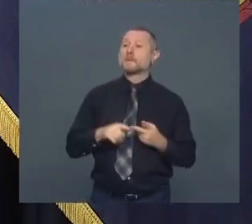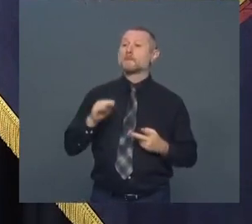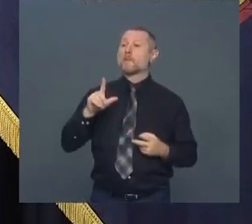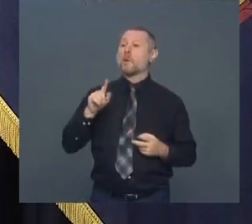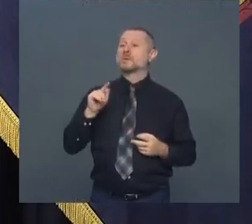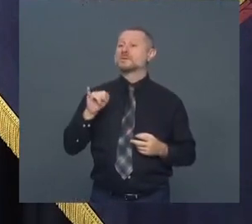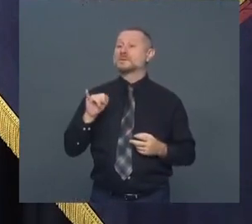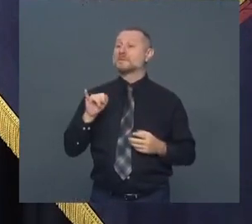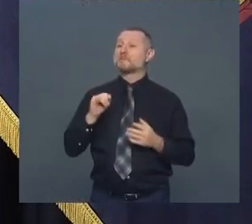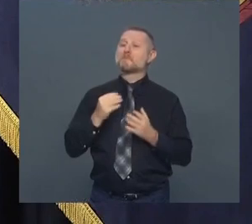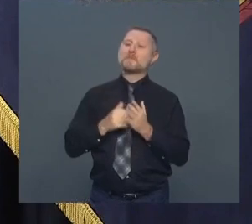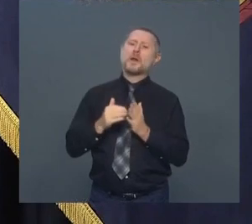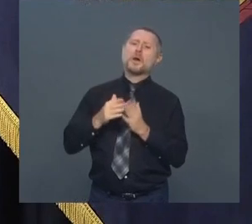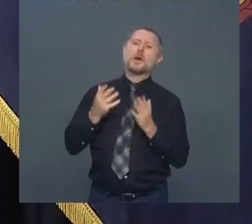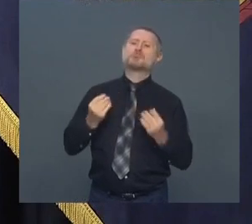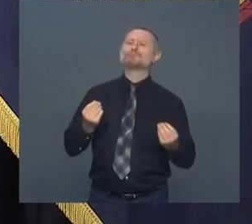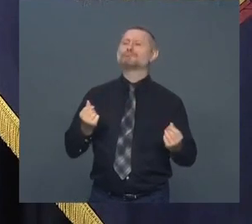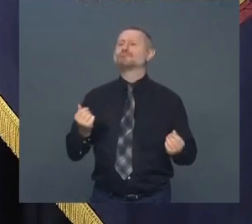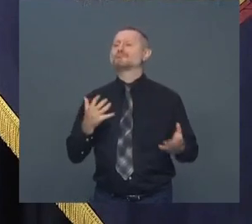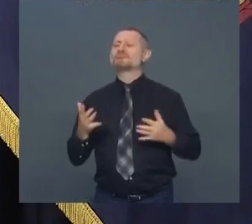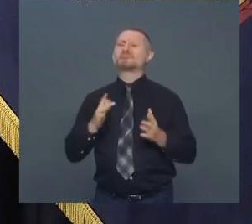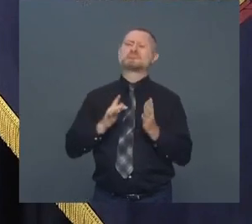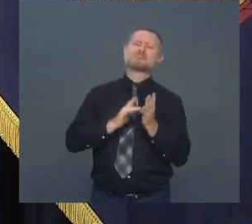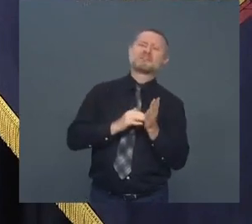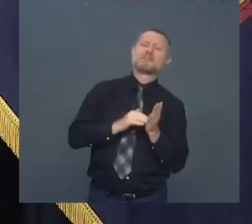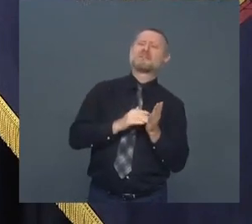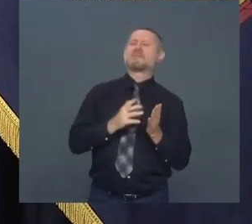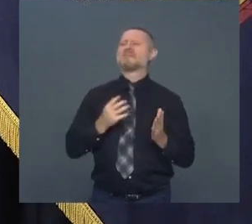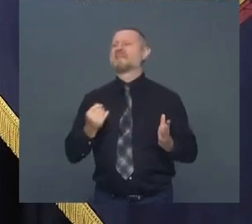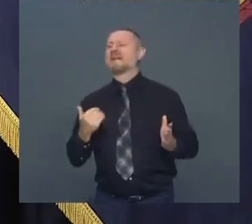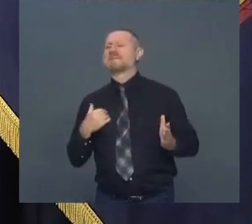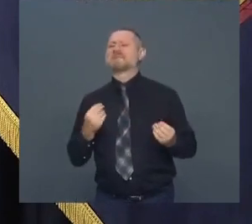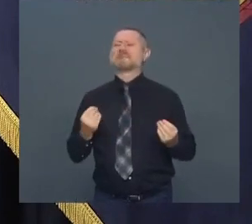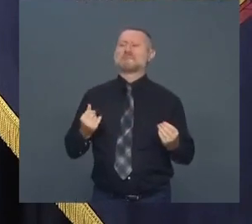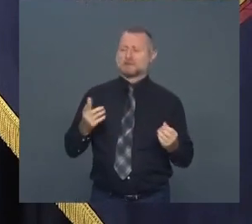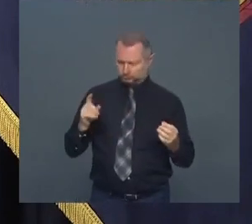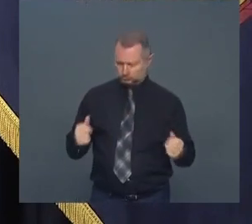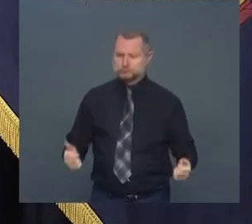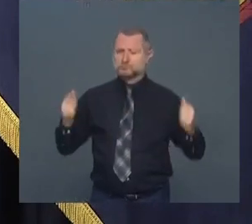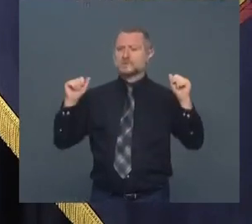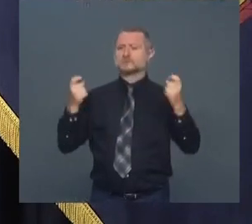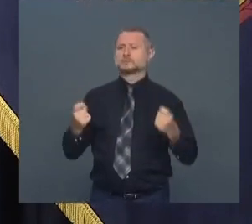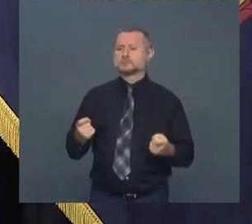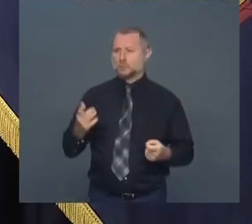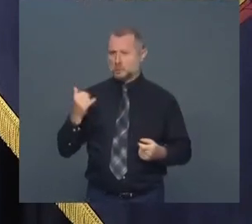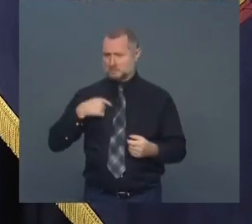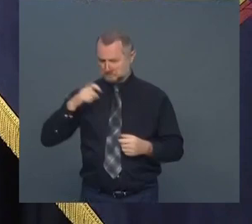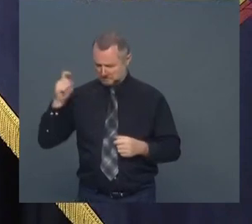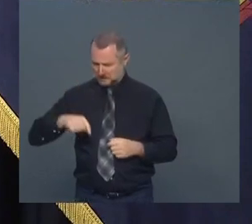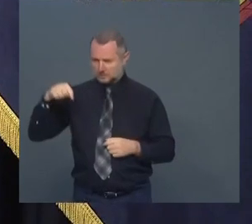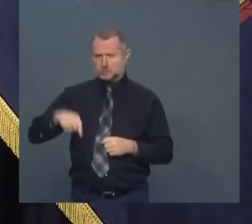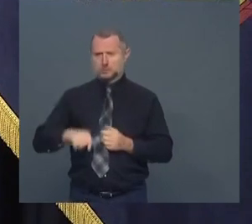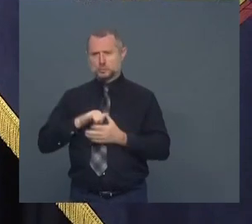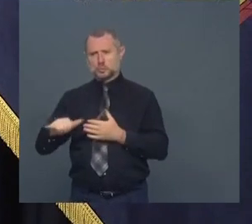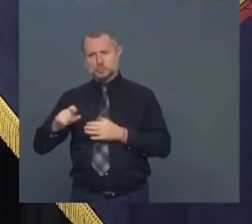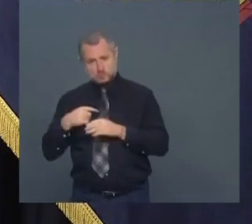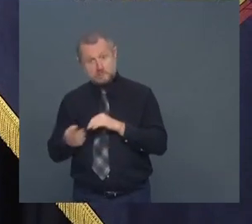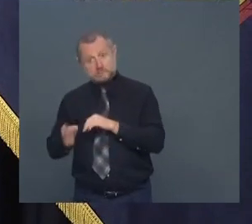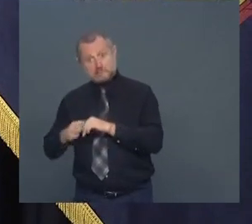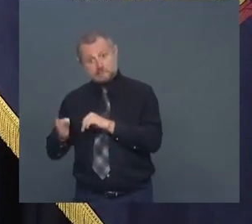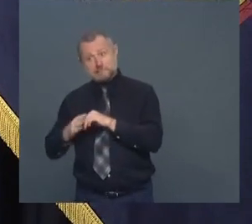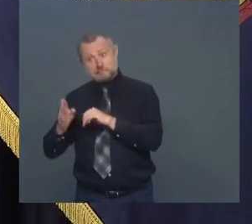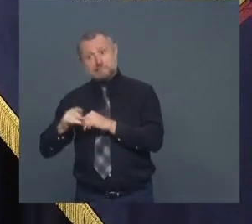be nationwide. Why force our state to increase taxes